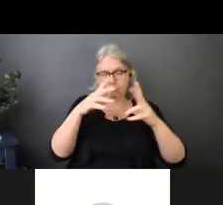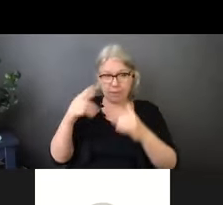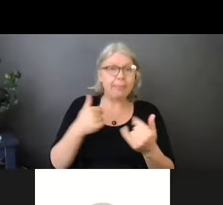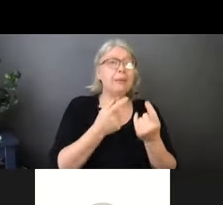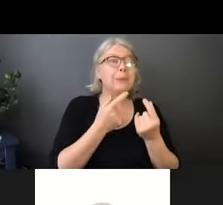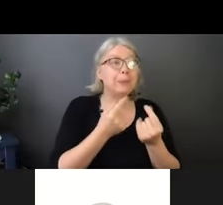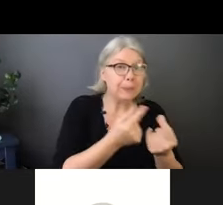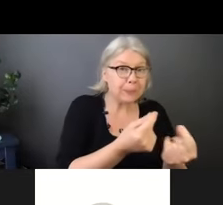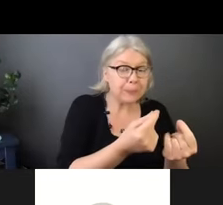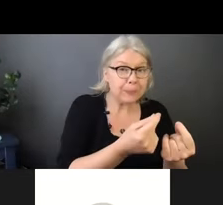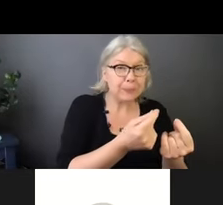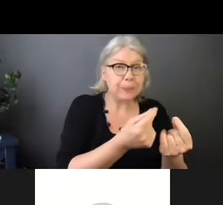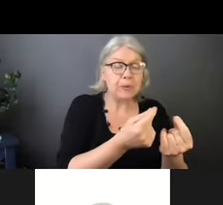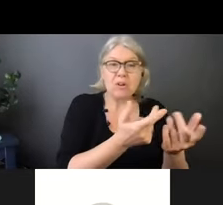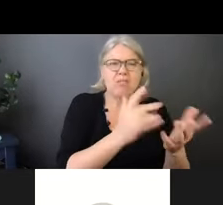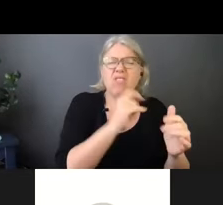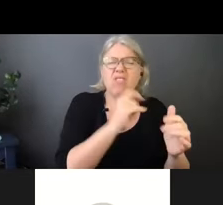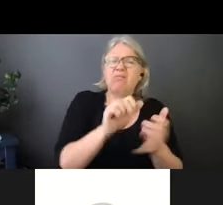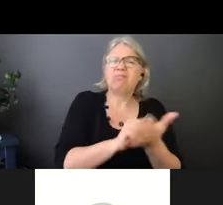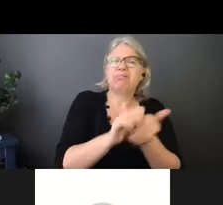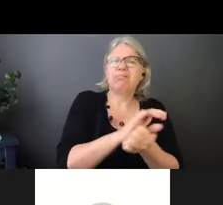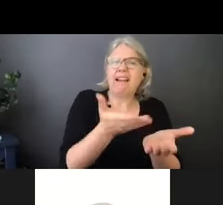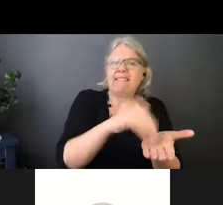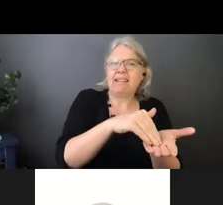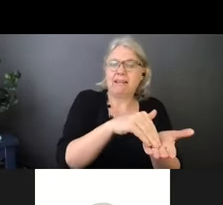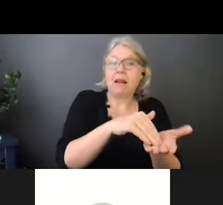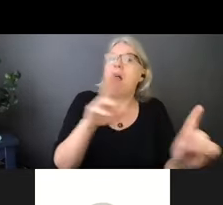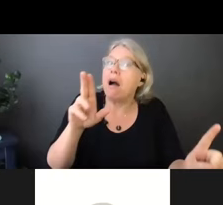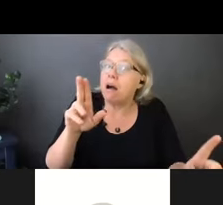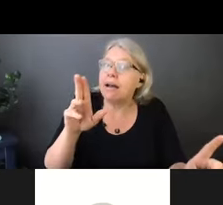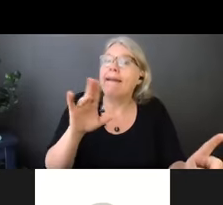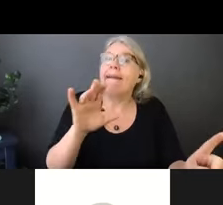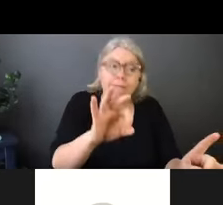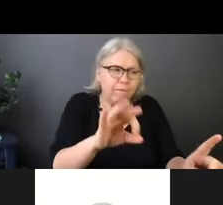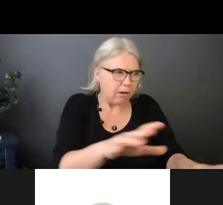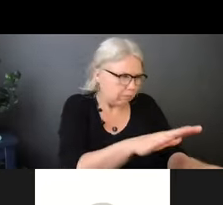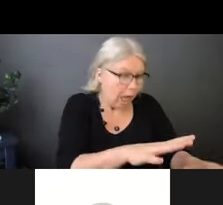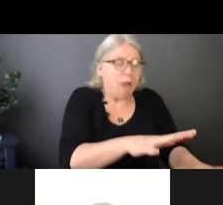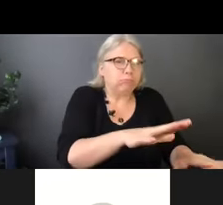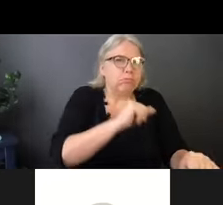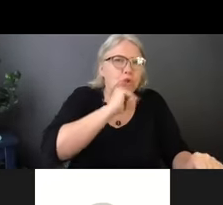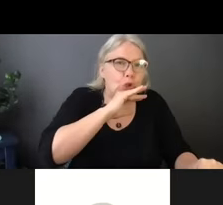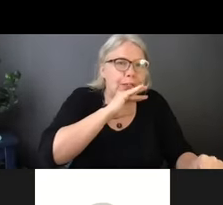unless something has happened during that process that your hands have become dirty.